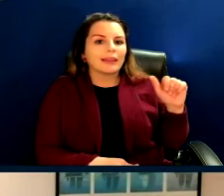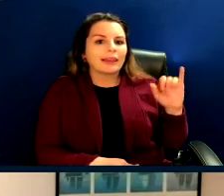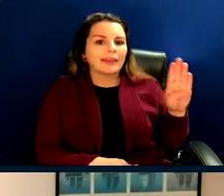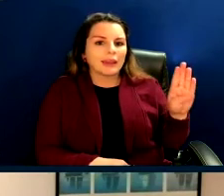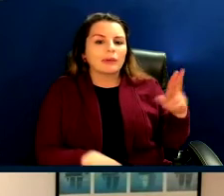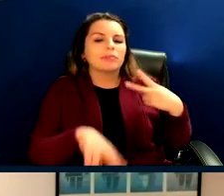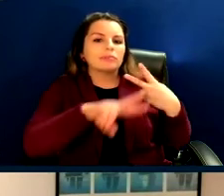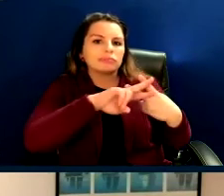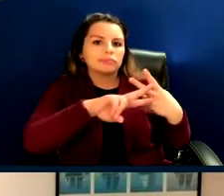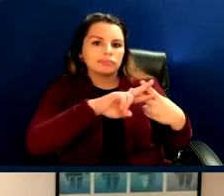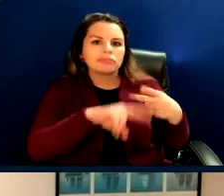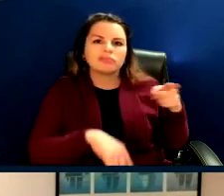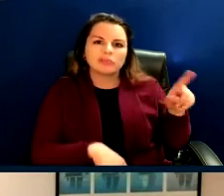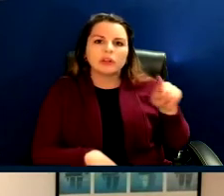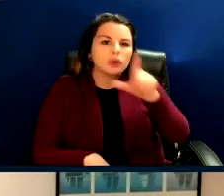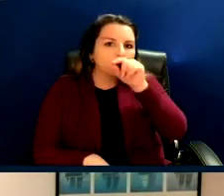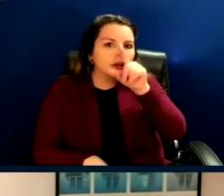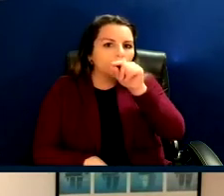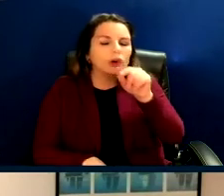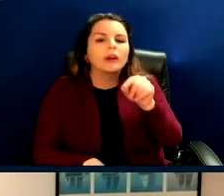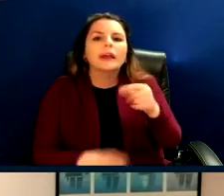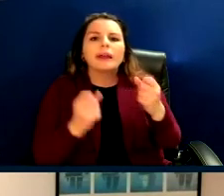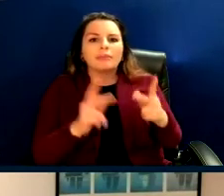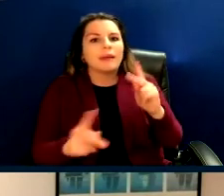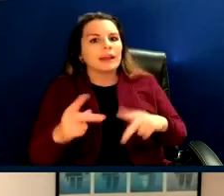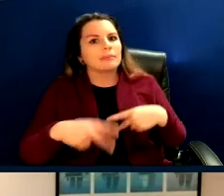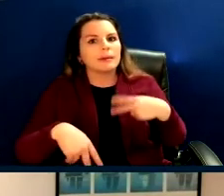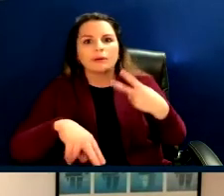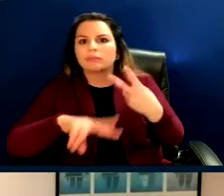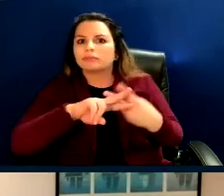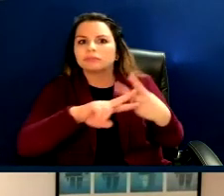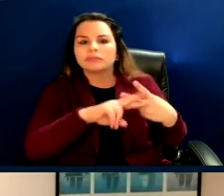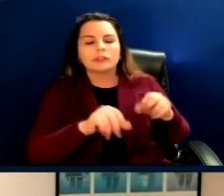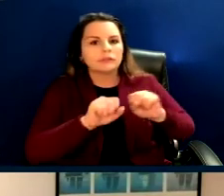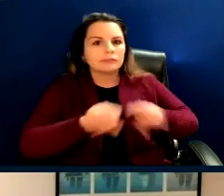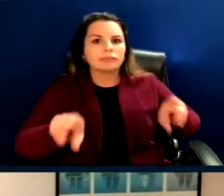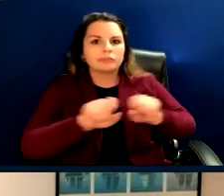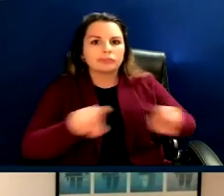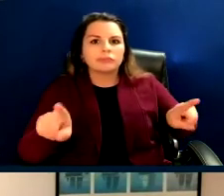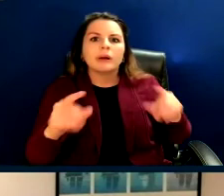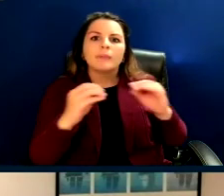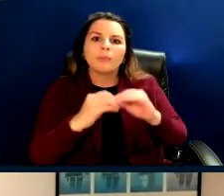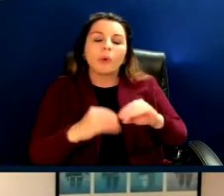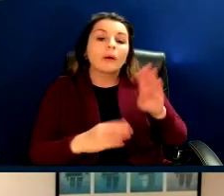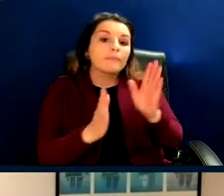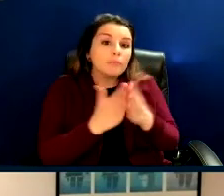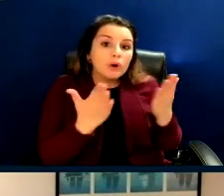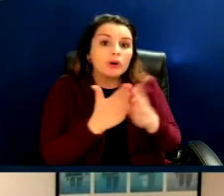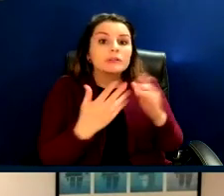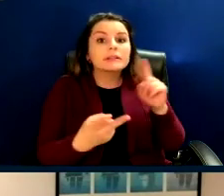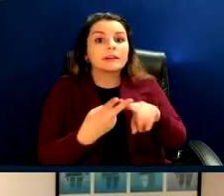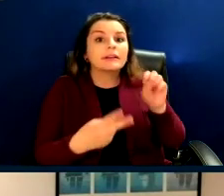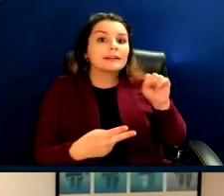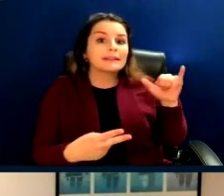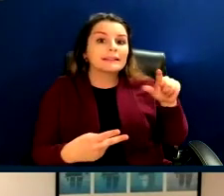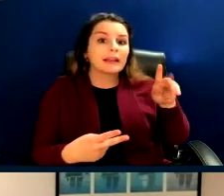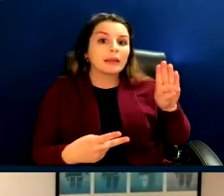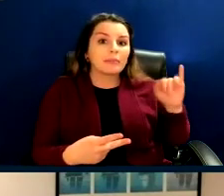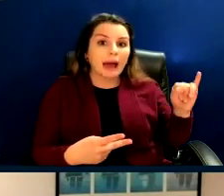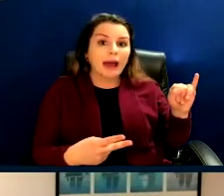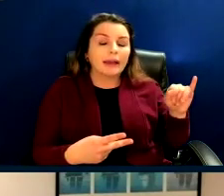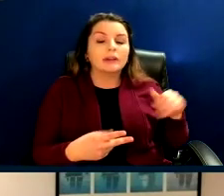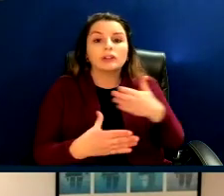lot of critical librarians that are sharing out books and syllabi and things that people should be reading to